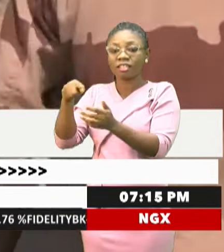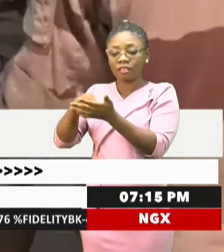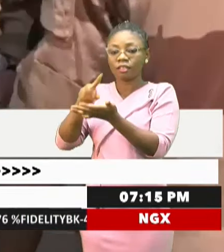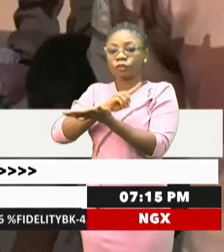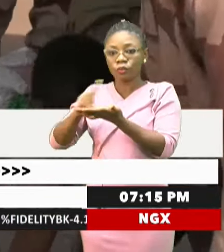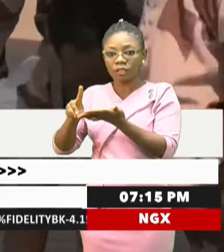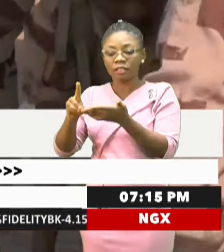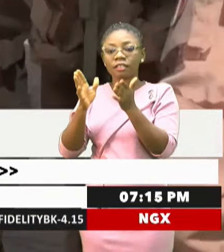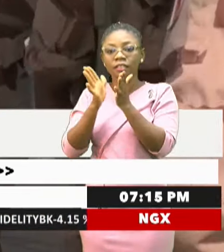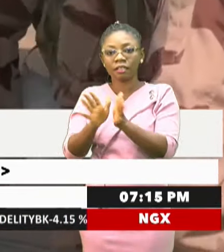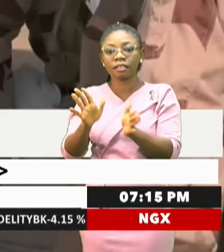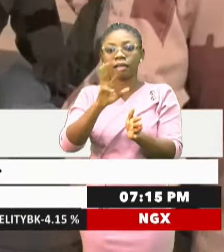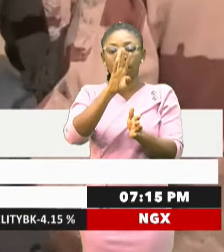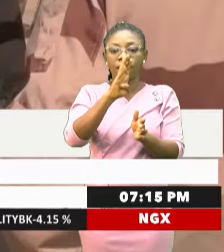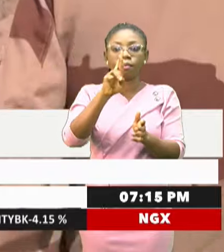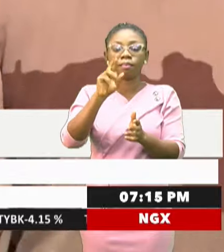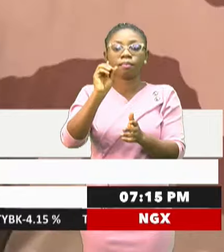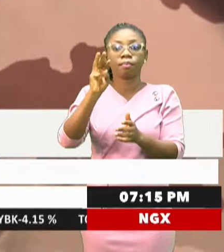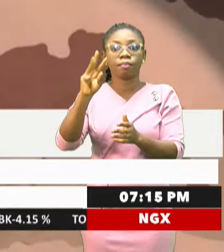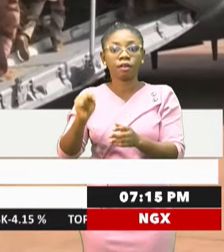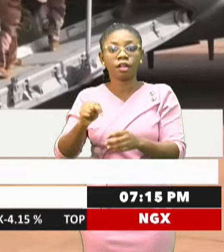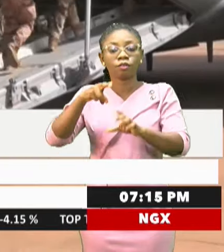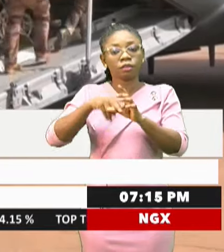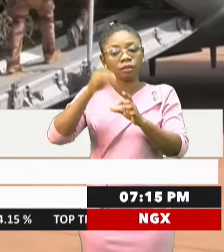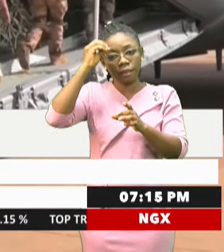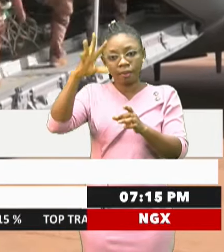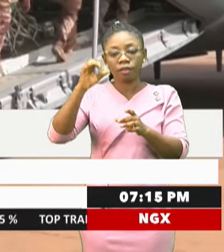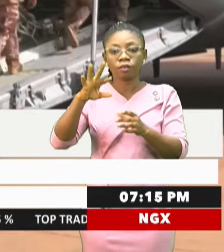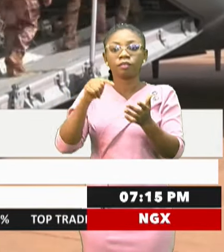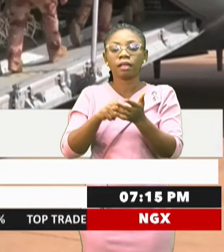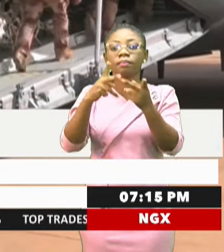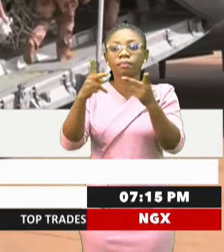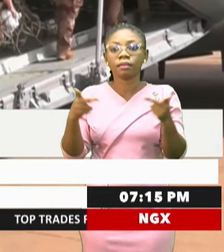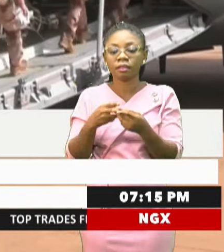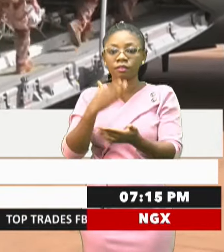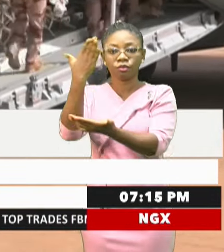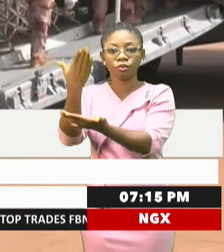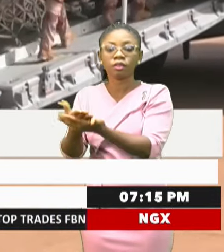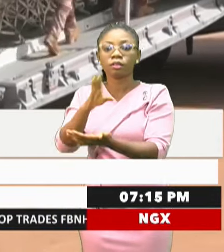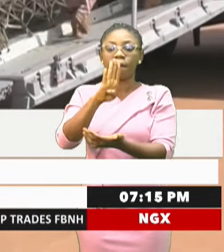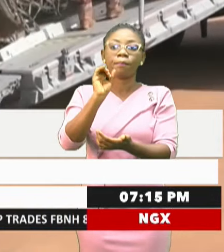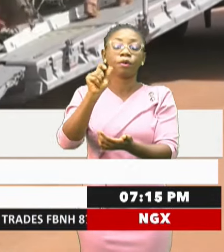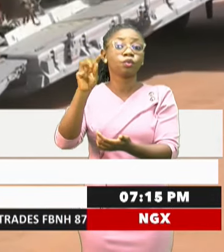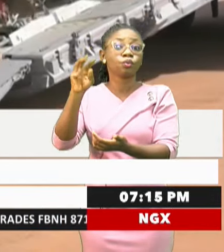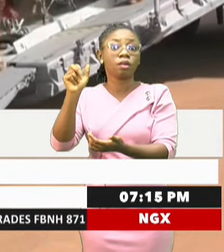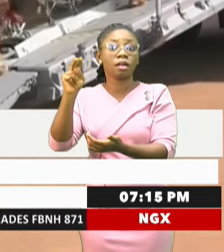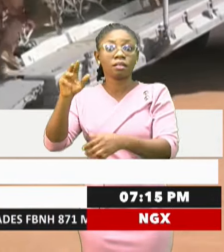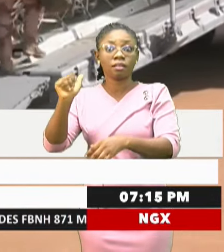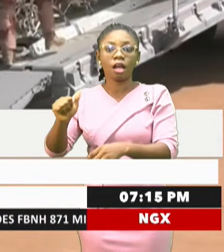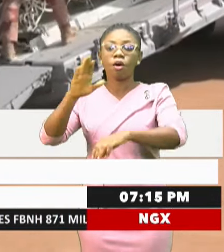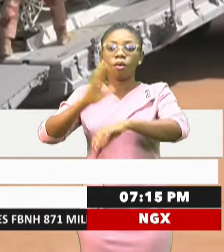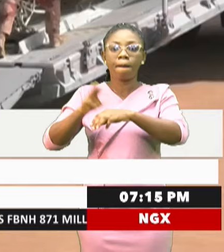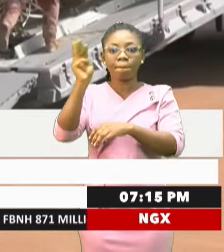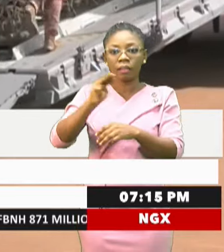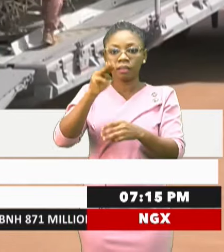General C.Q. Brown, chairman of the Joint Chiefs of Staff, arrived in Botswana Monday as the U.S. faces a critical